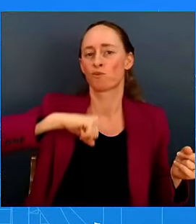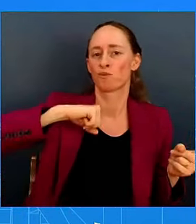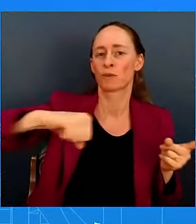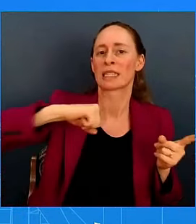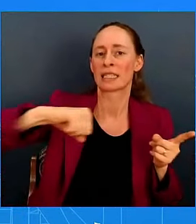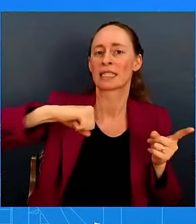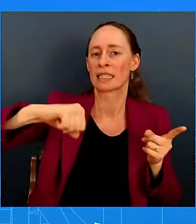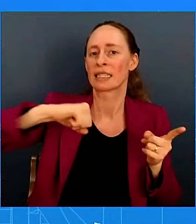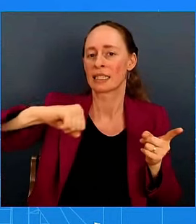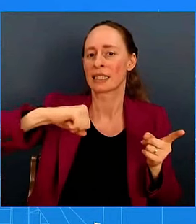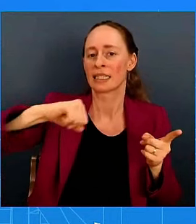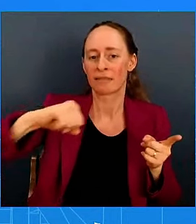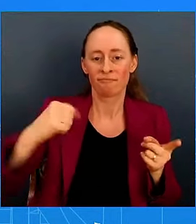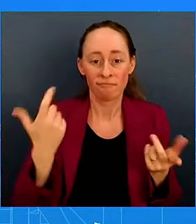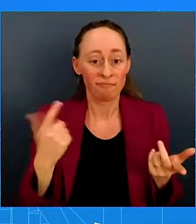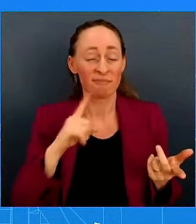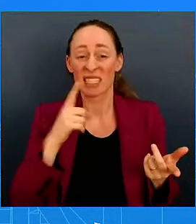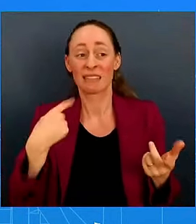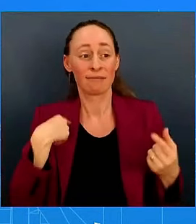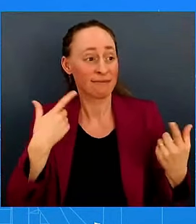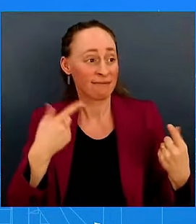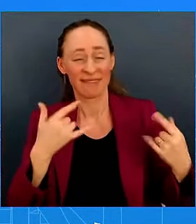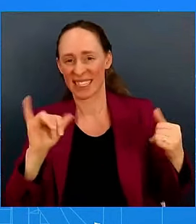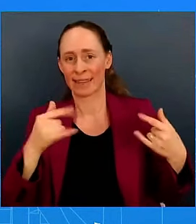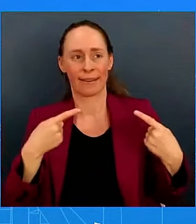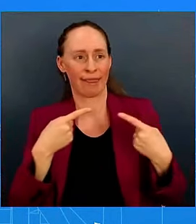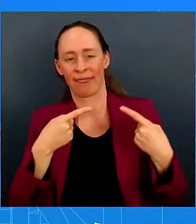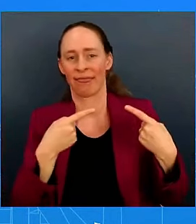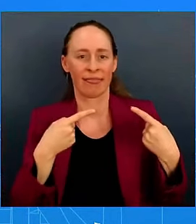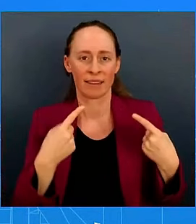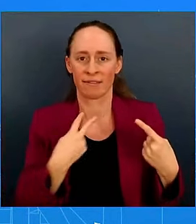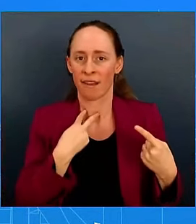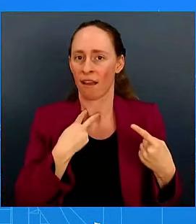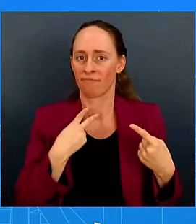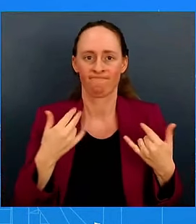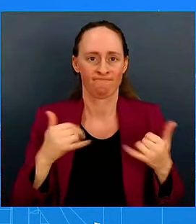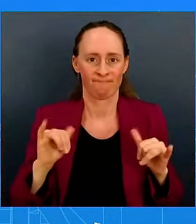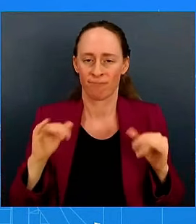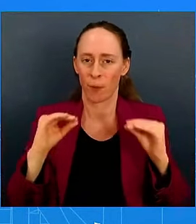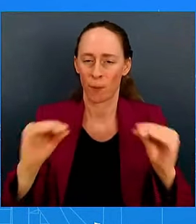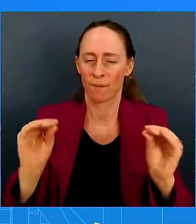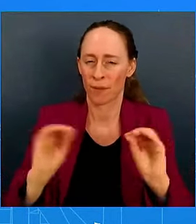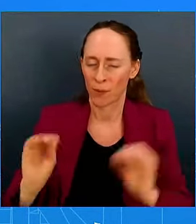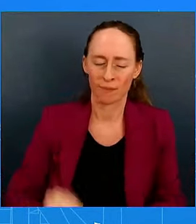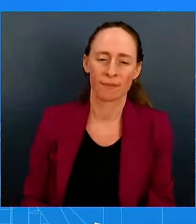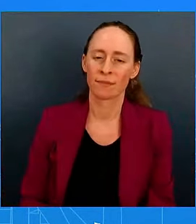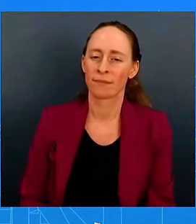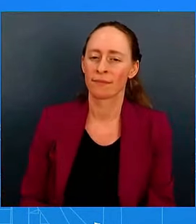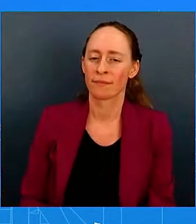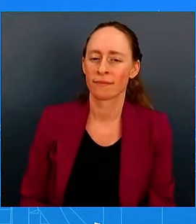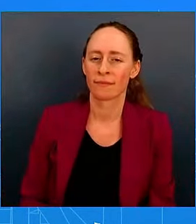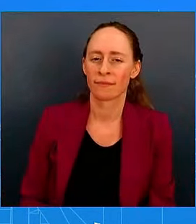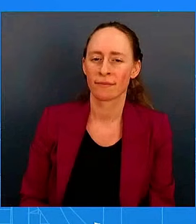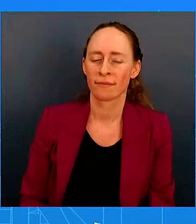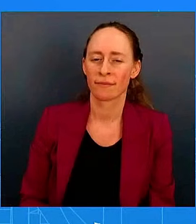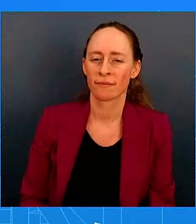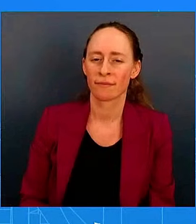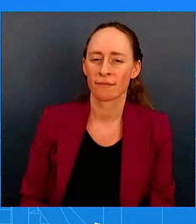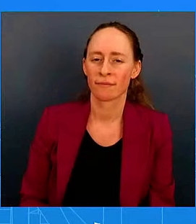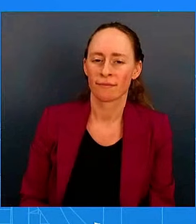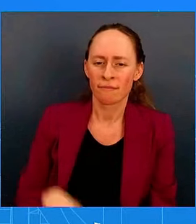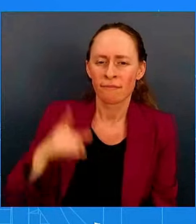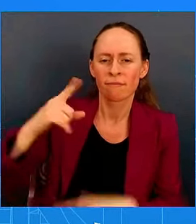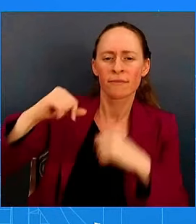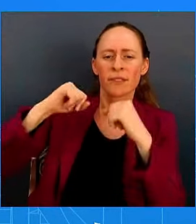Go ahead. Thanks. CBS News, at least, has learned that the Defense Secretary, Ward Austin, spoke yesterday with the Israeli Defense Minister